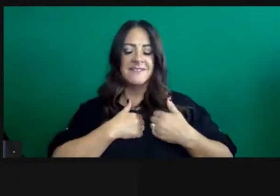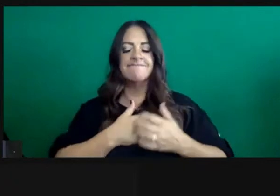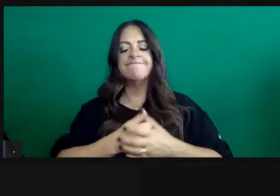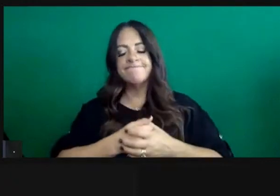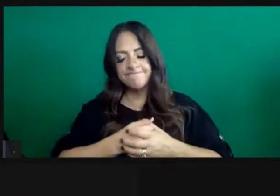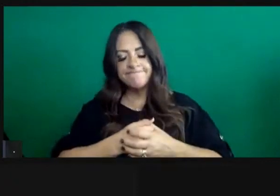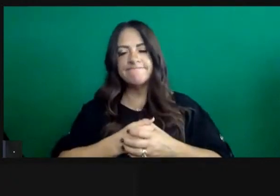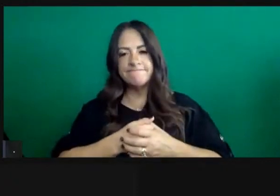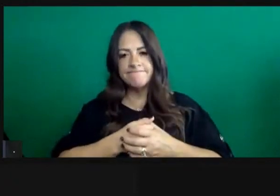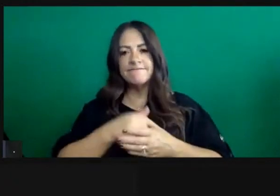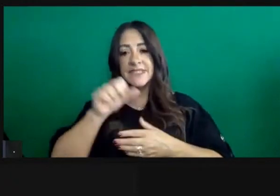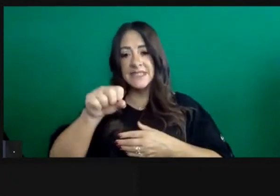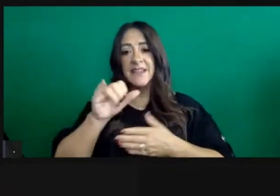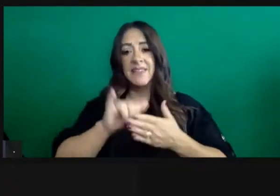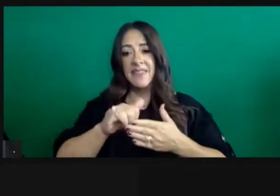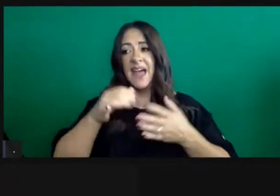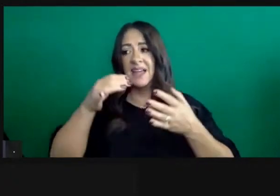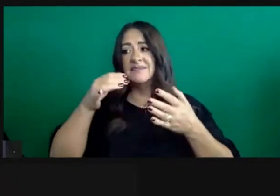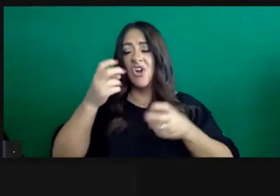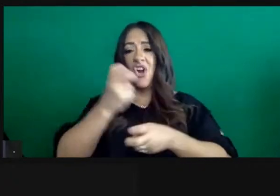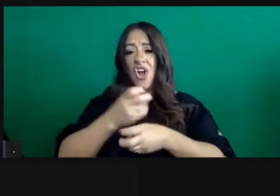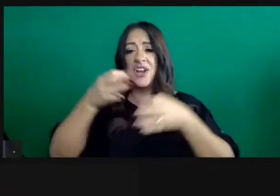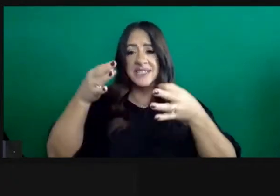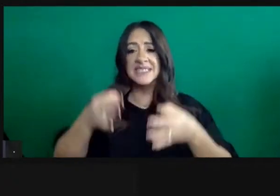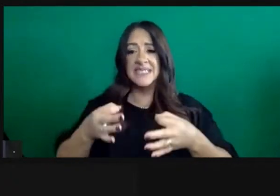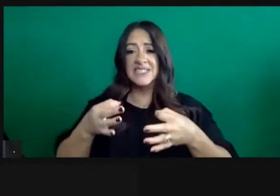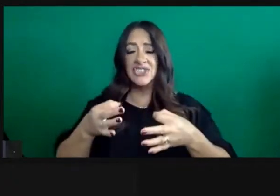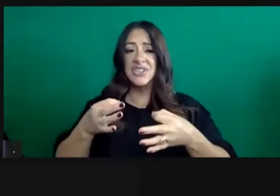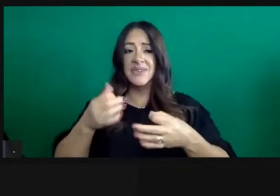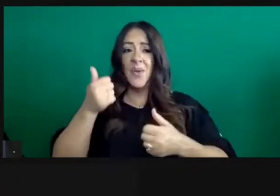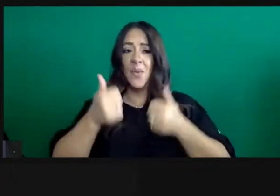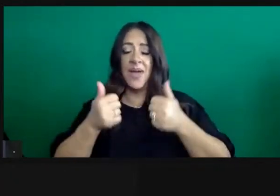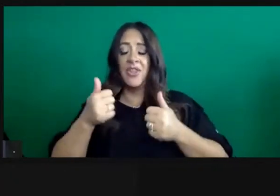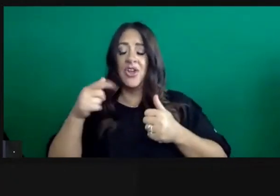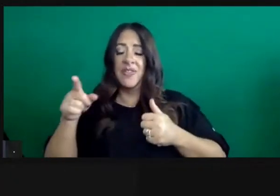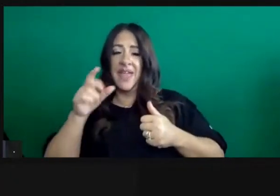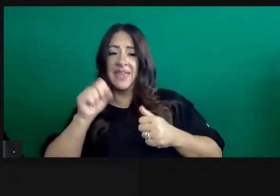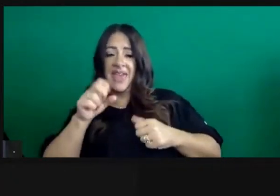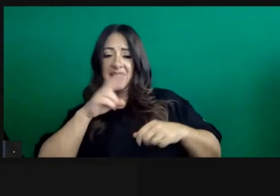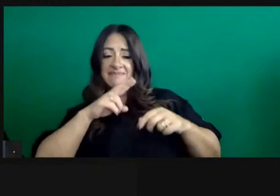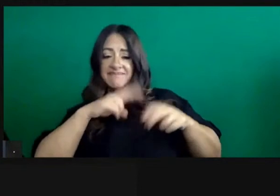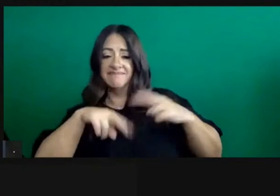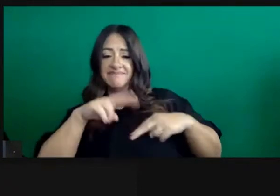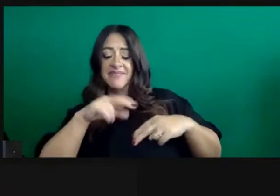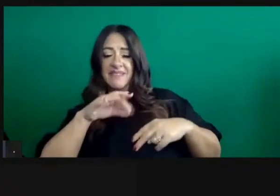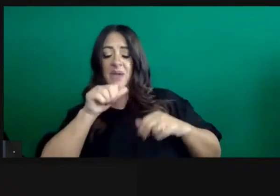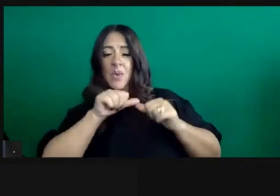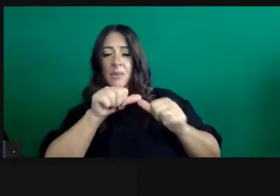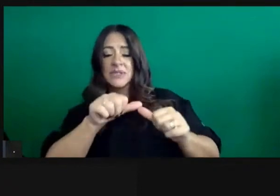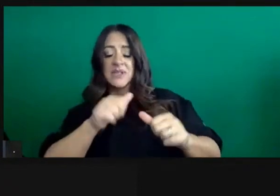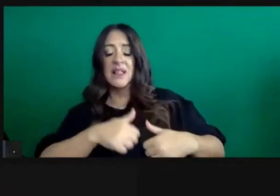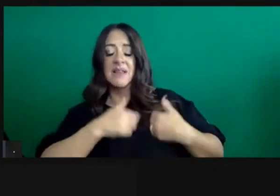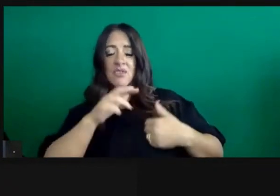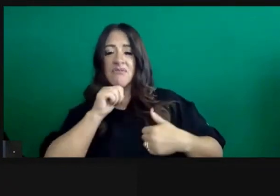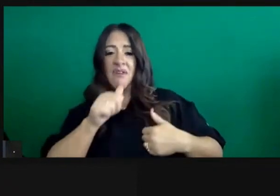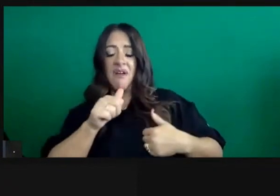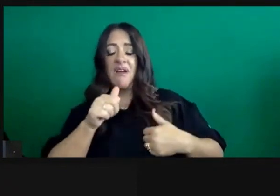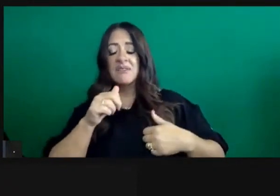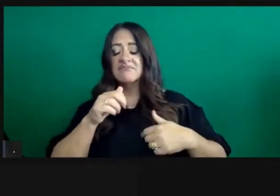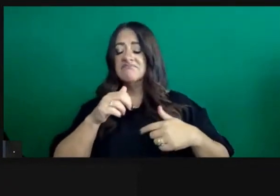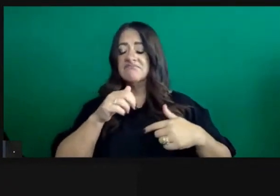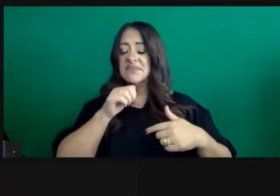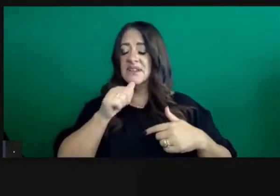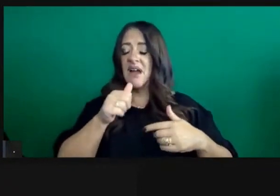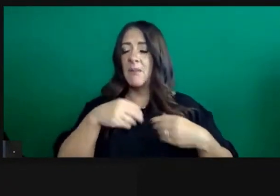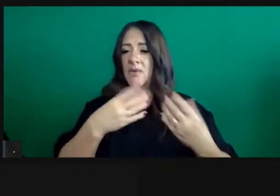facilities in Southern California. We have not heard yet that any hospital is at the point where they need to